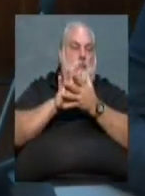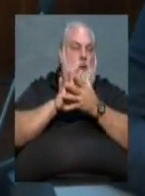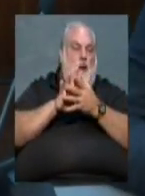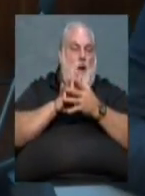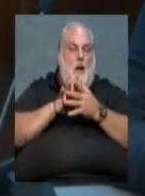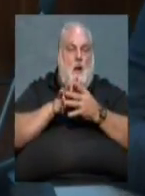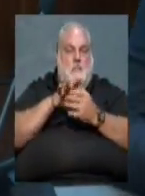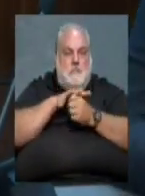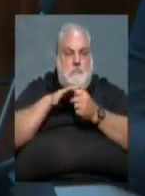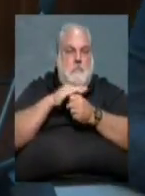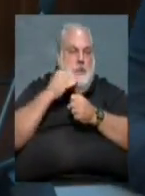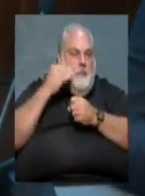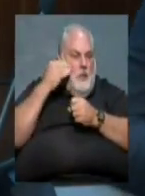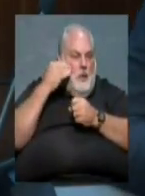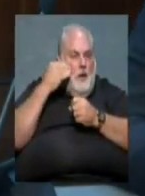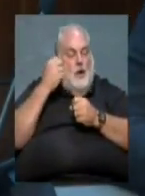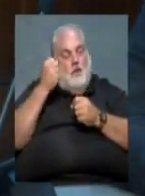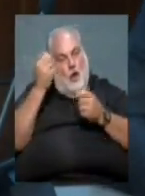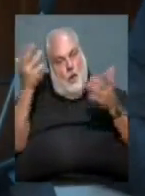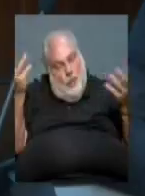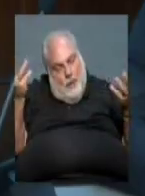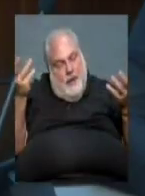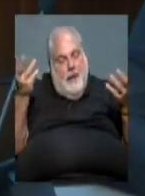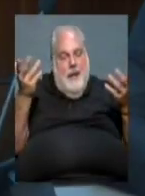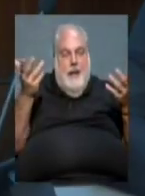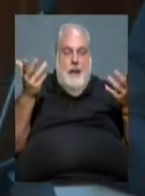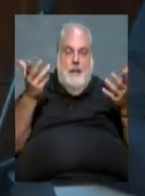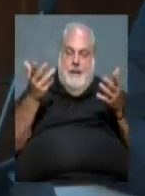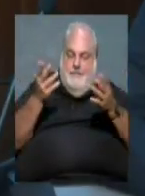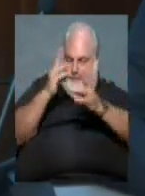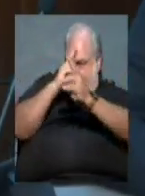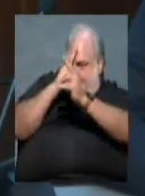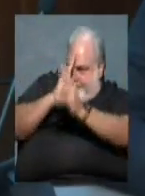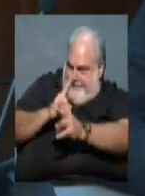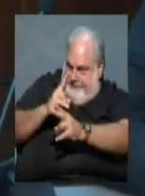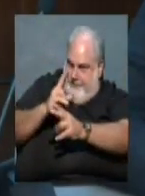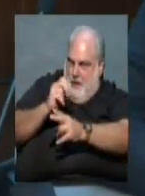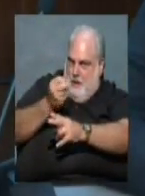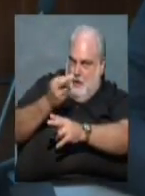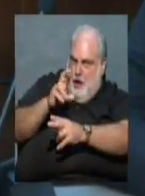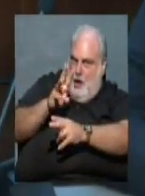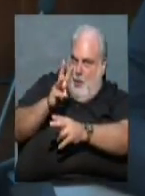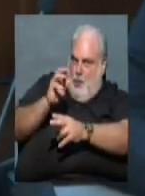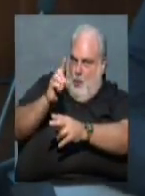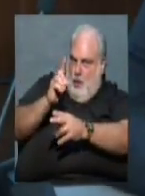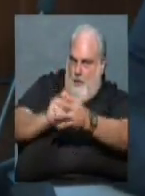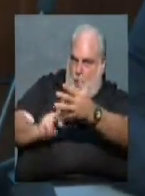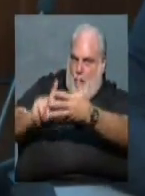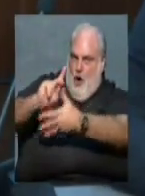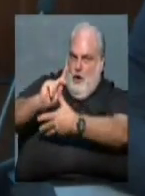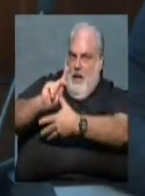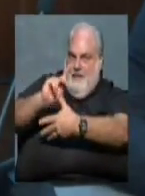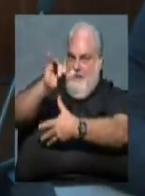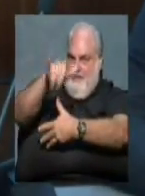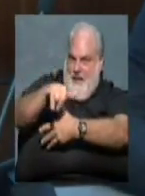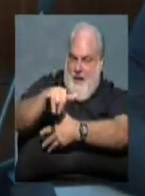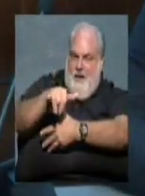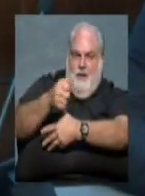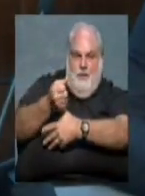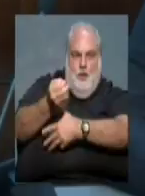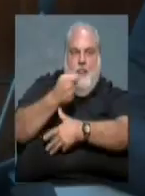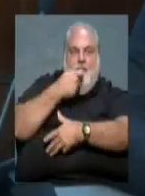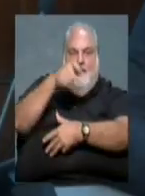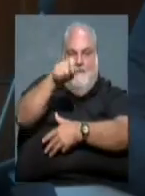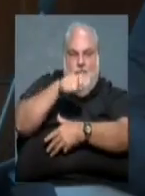de facto approach to this was that Sherwood was going to prioritize that, and therefore